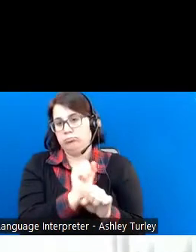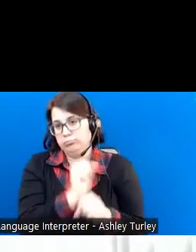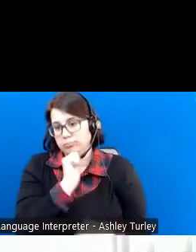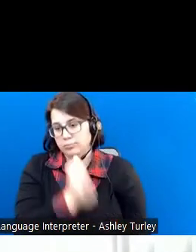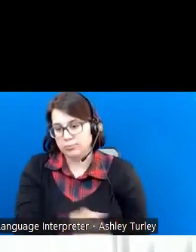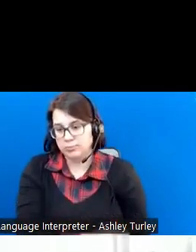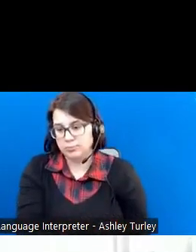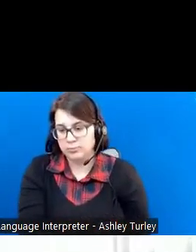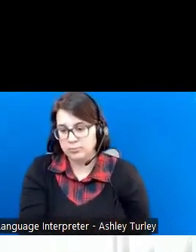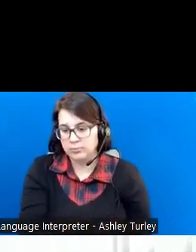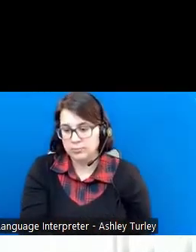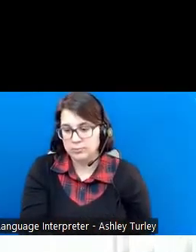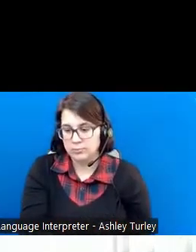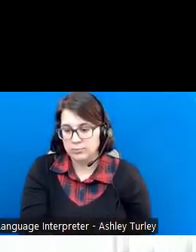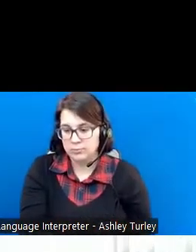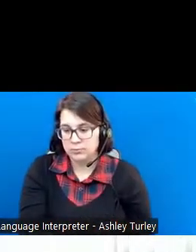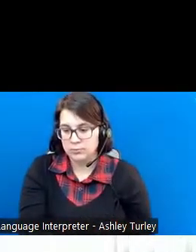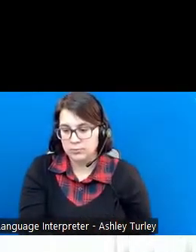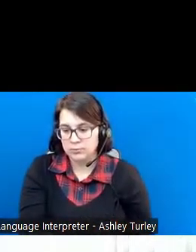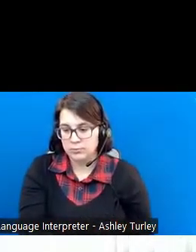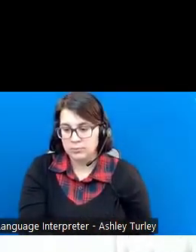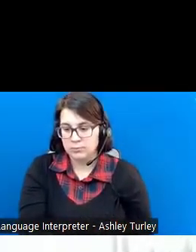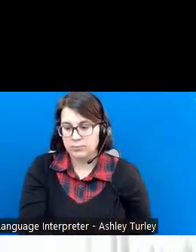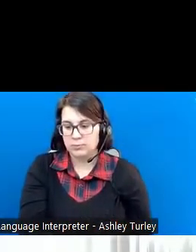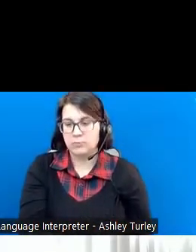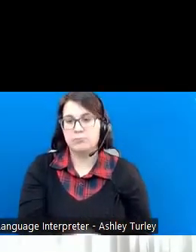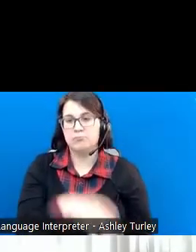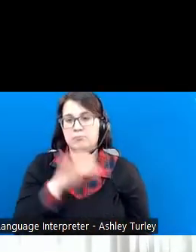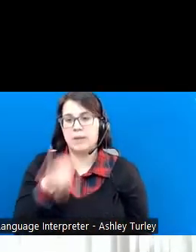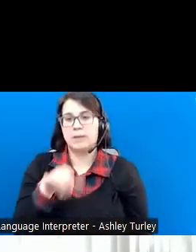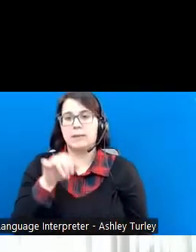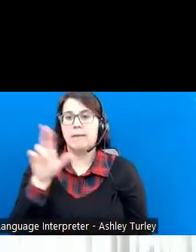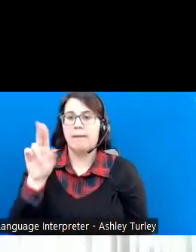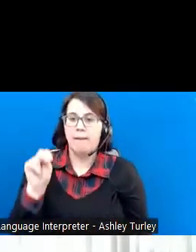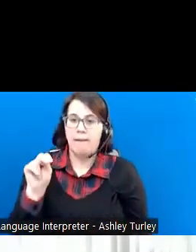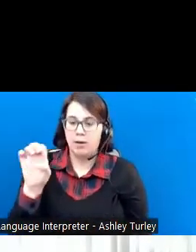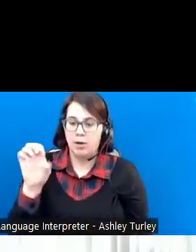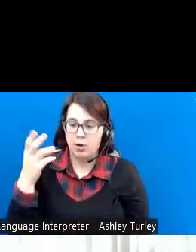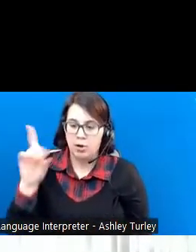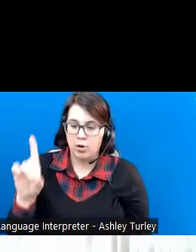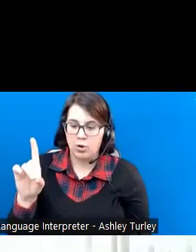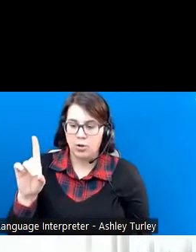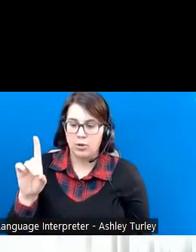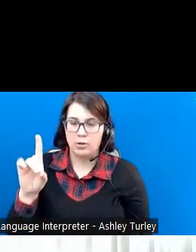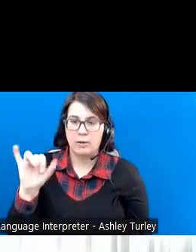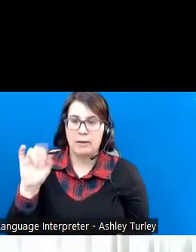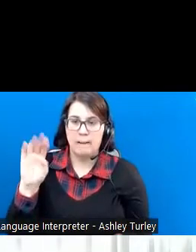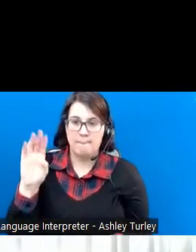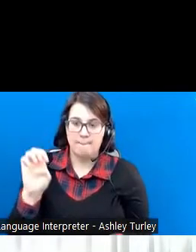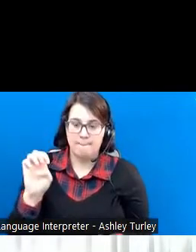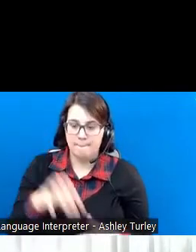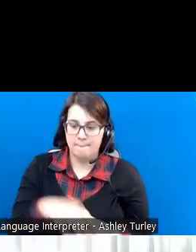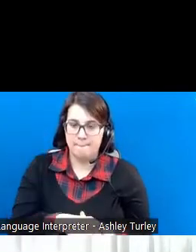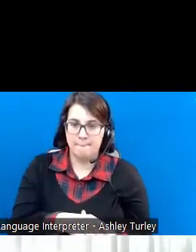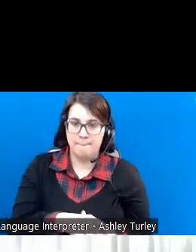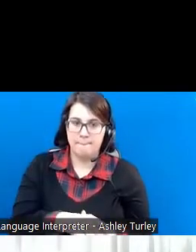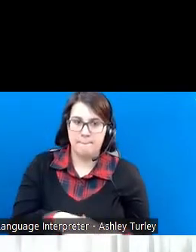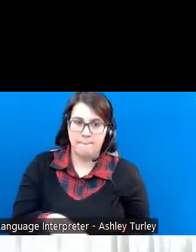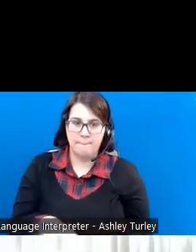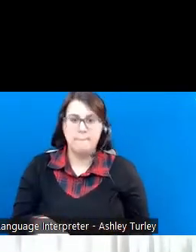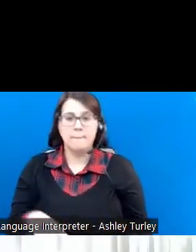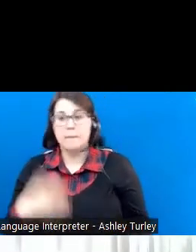for would be considered unearned income. Gabriel doesn't have any, so we can skip that line